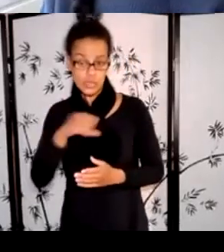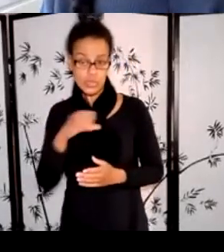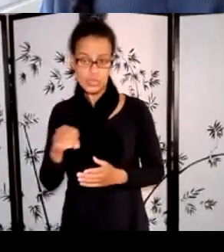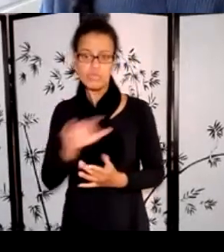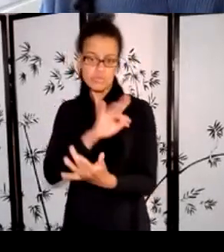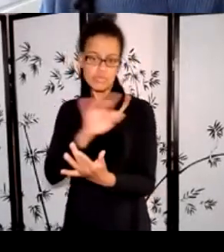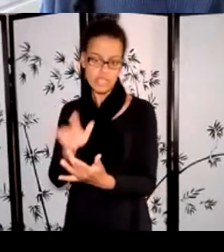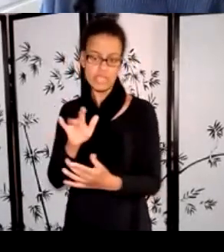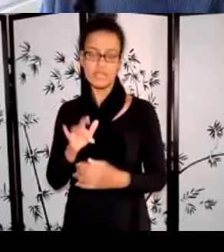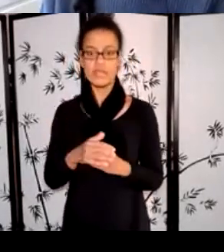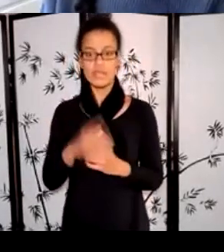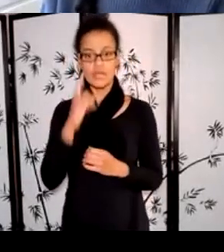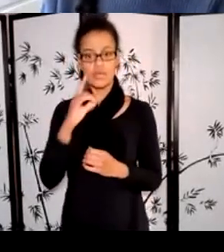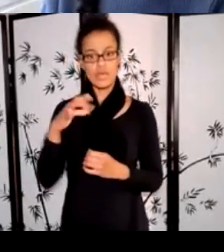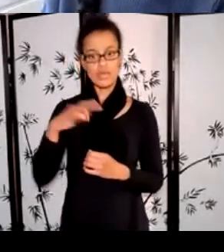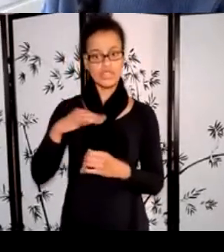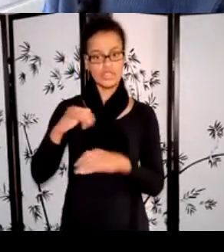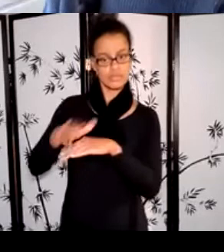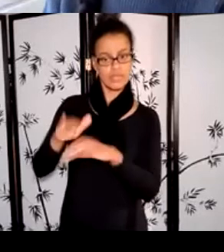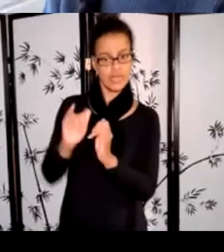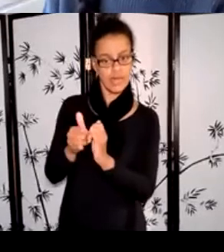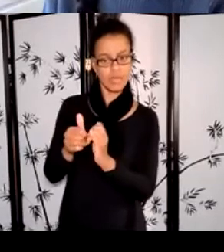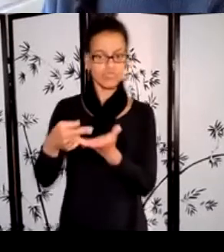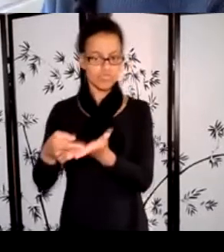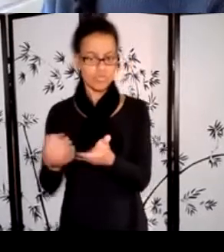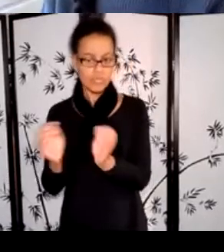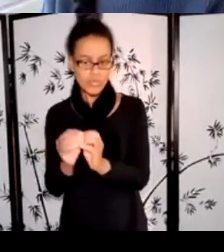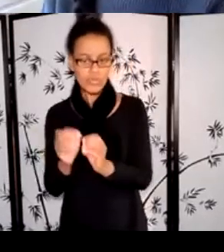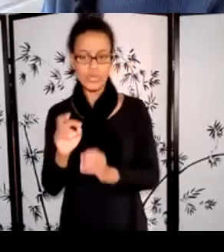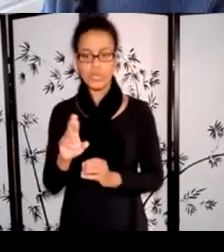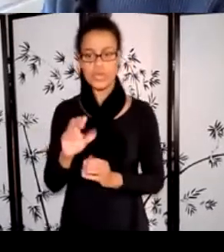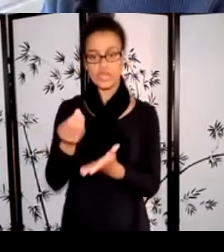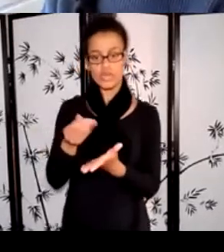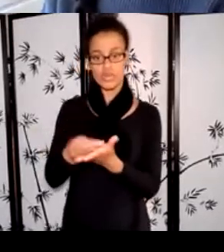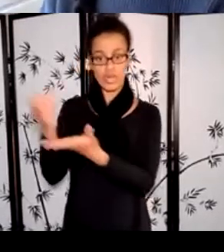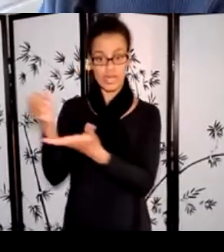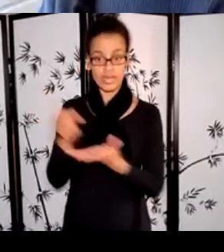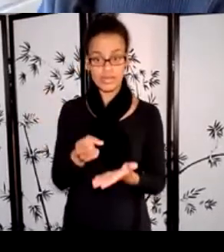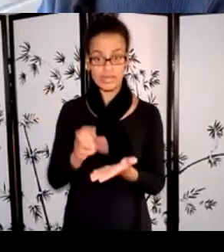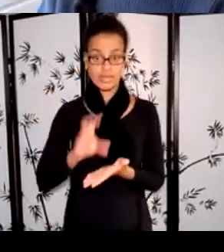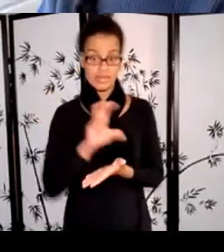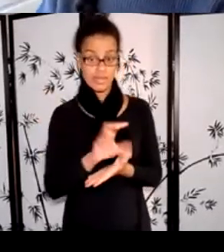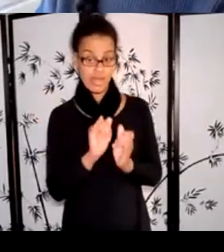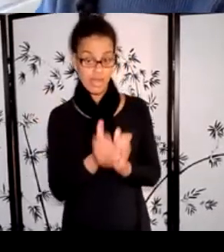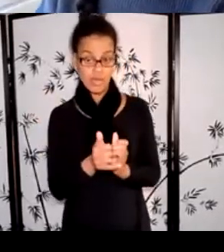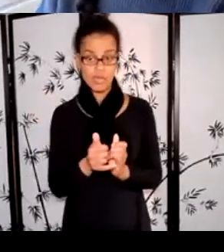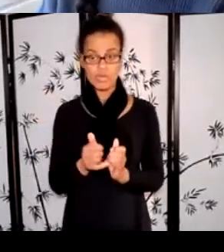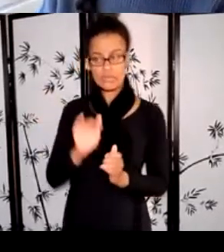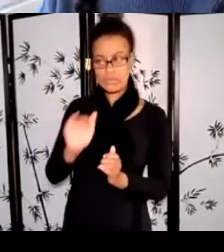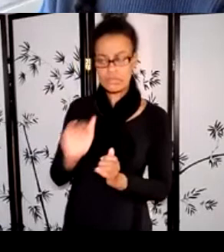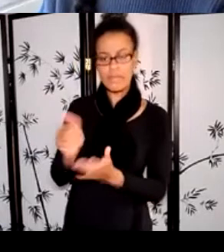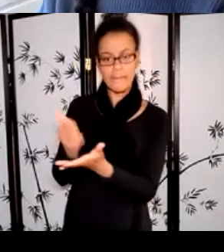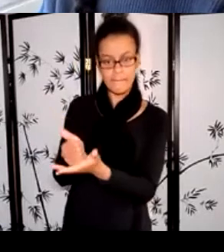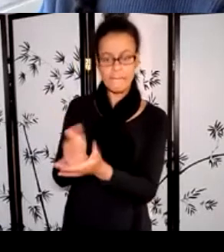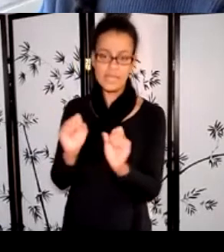and accepting a grant investment, or preparing and submitting a final report. To request assistance, just